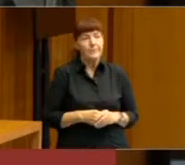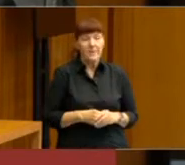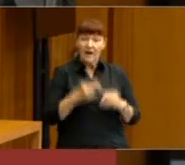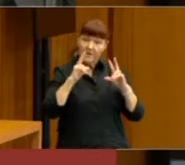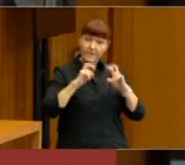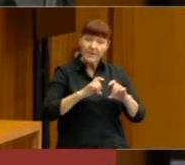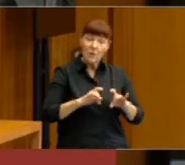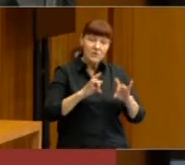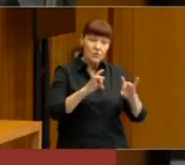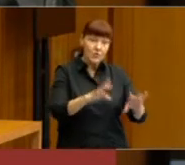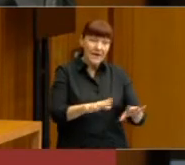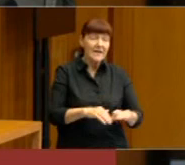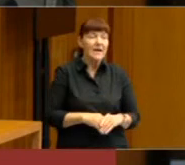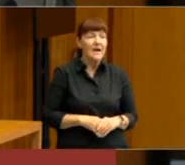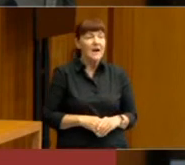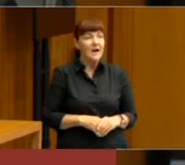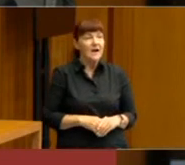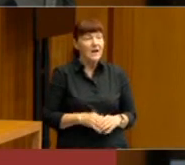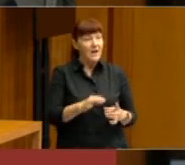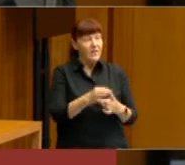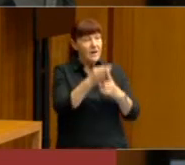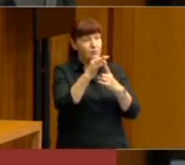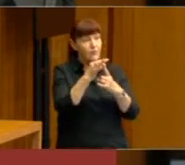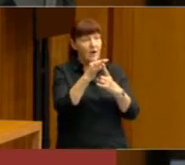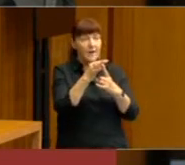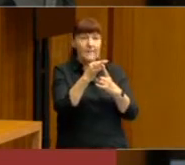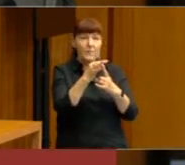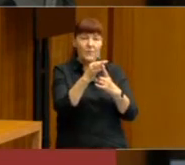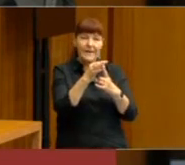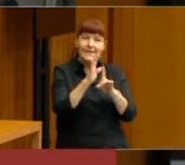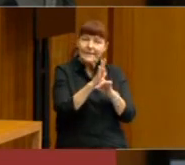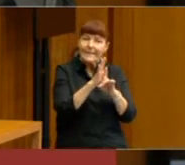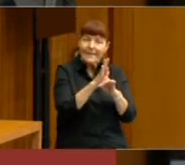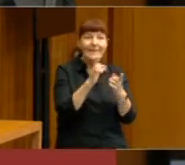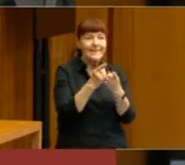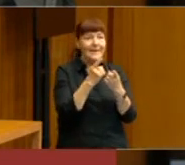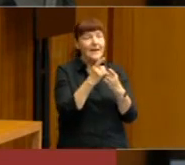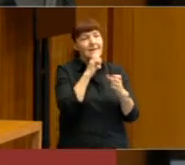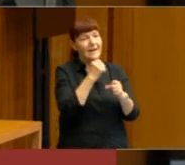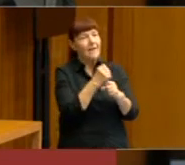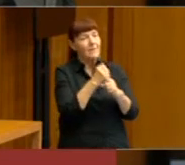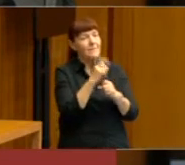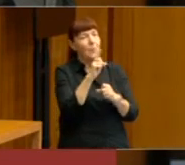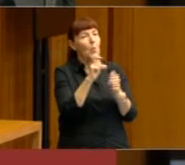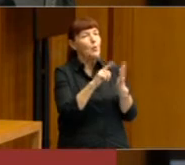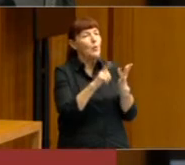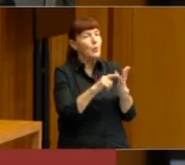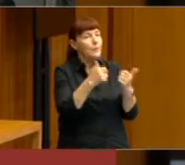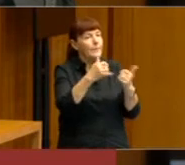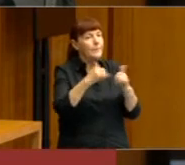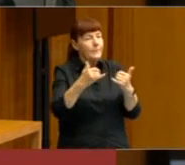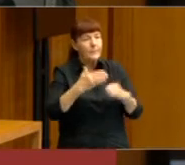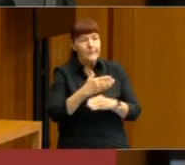Australia. And the primary driving factor seems to be government performance, because we've had